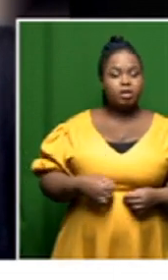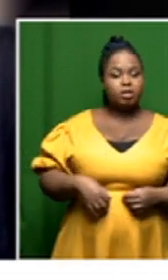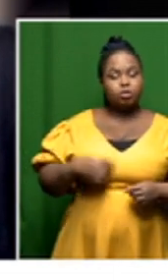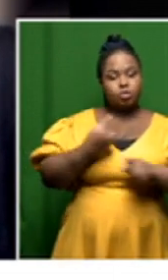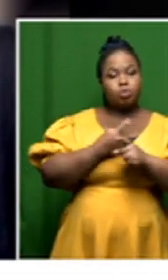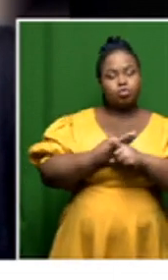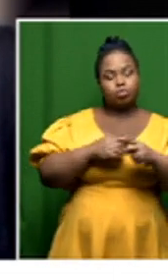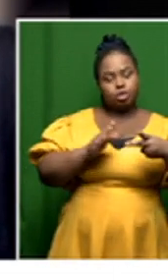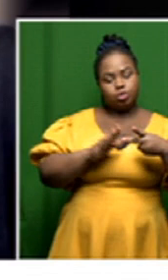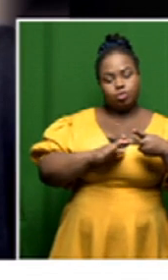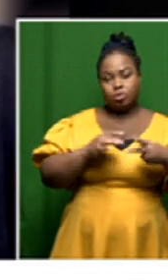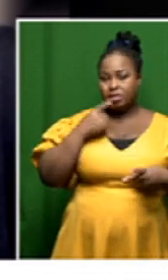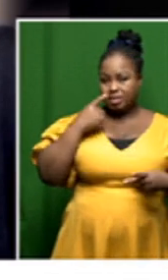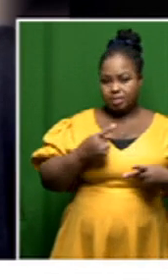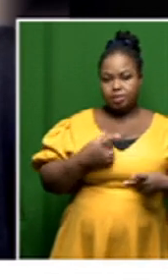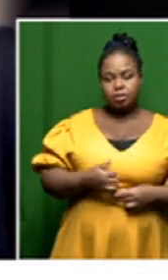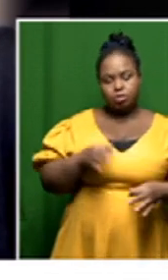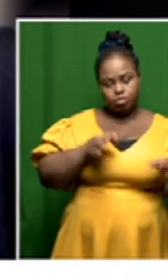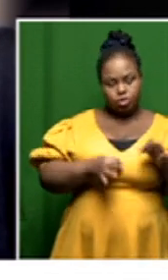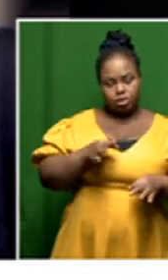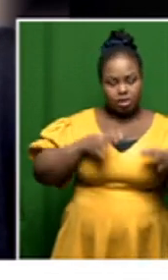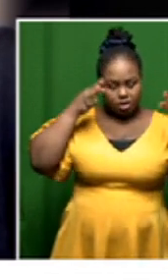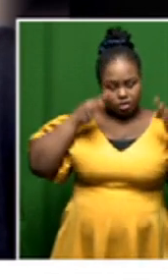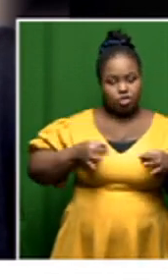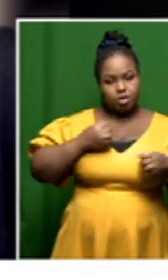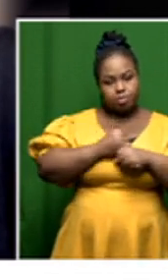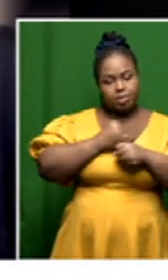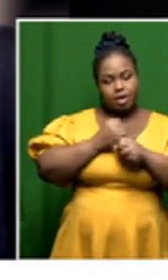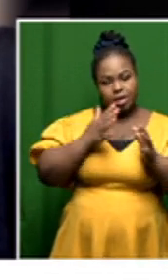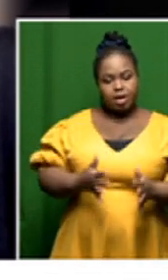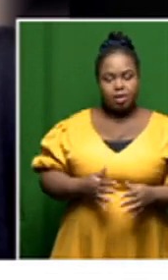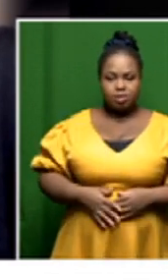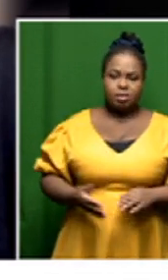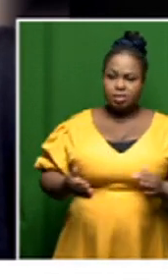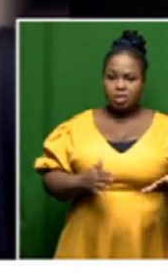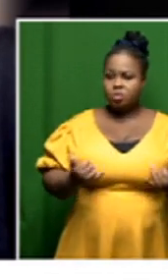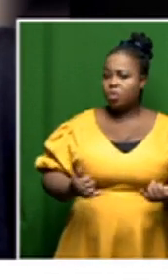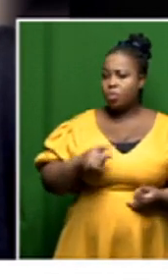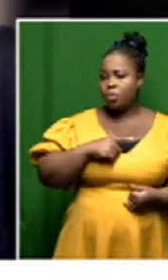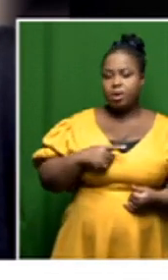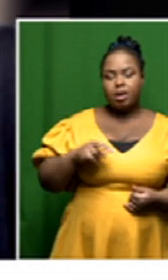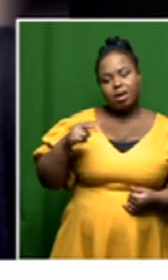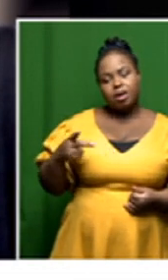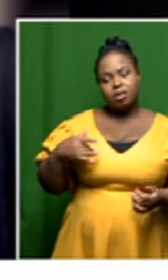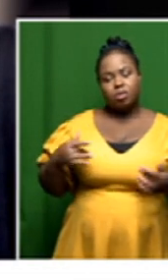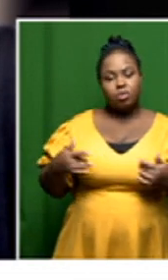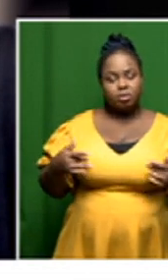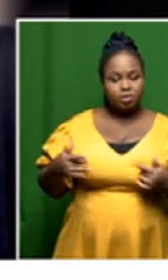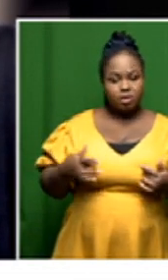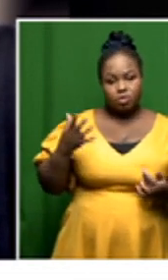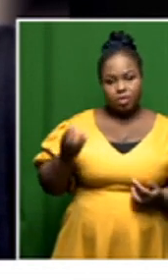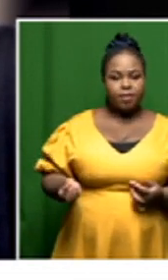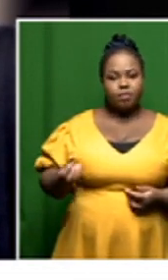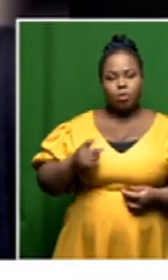these particularly these political decision makers are dying off and one is almost concerned that there is some